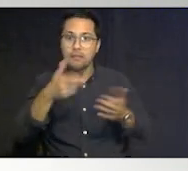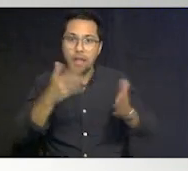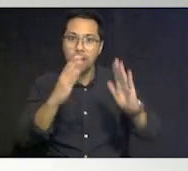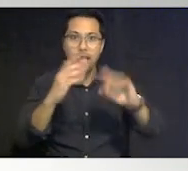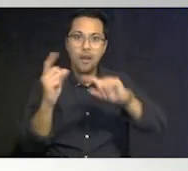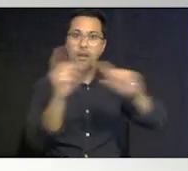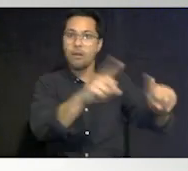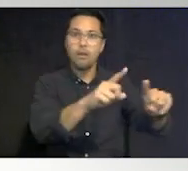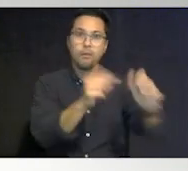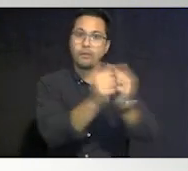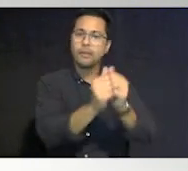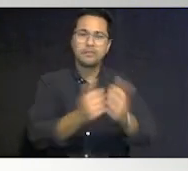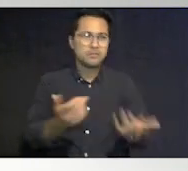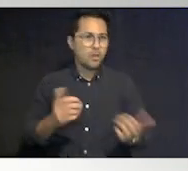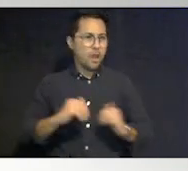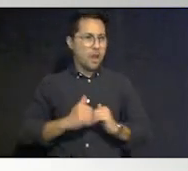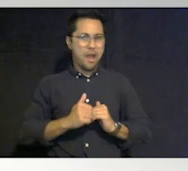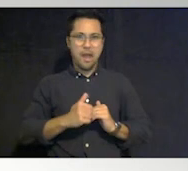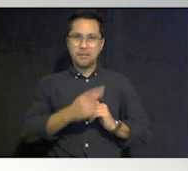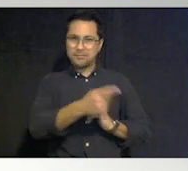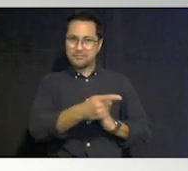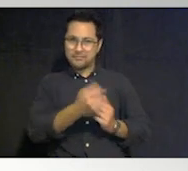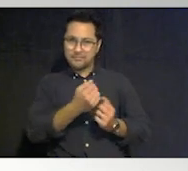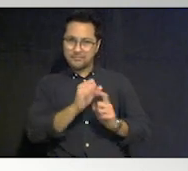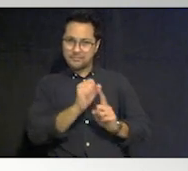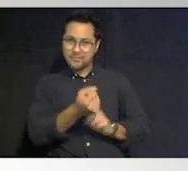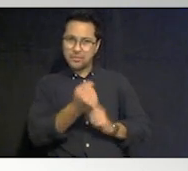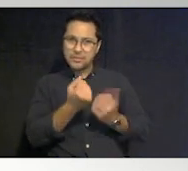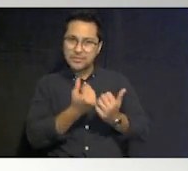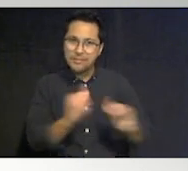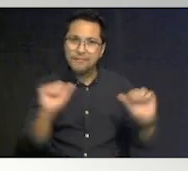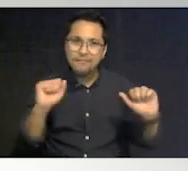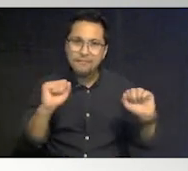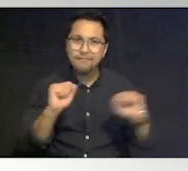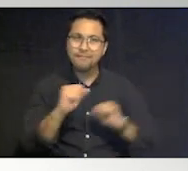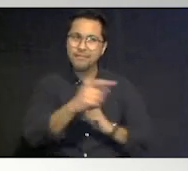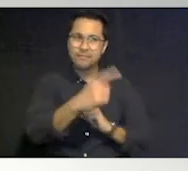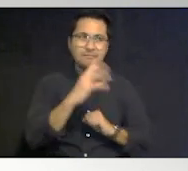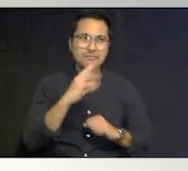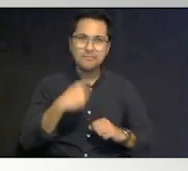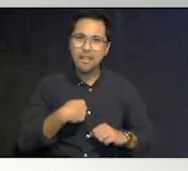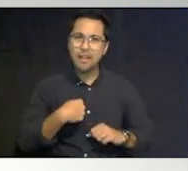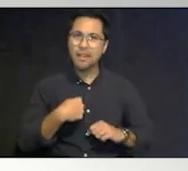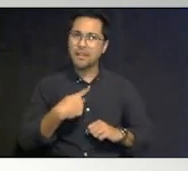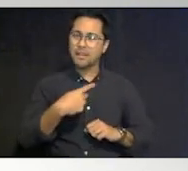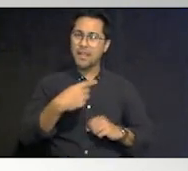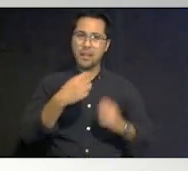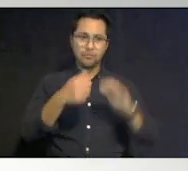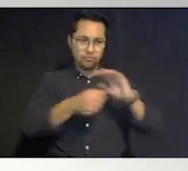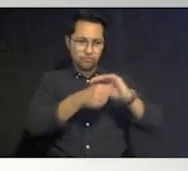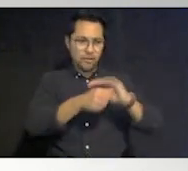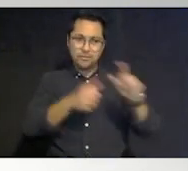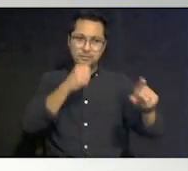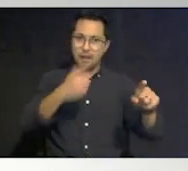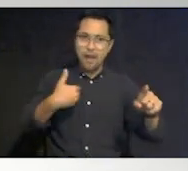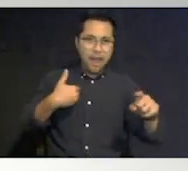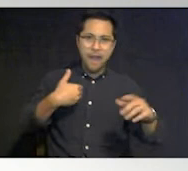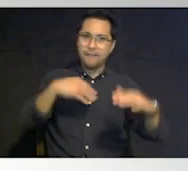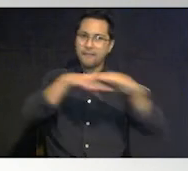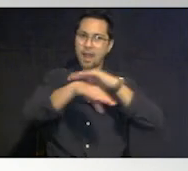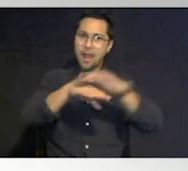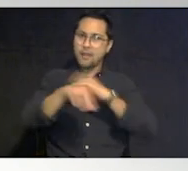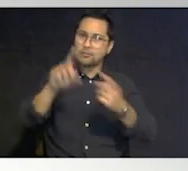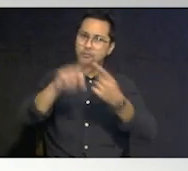how is that safe if you're telling us that the shelters won't have access to nursing